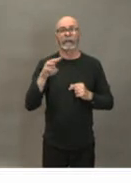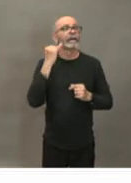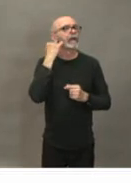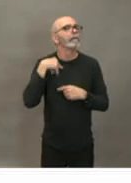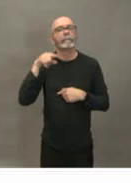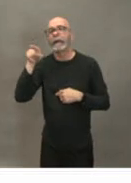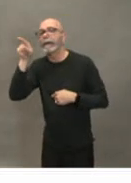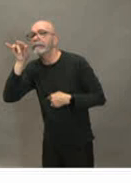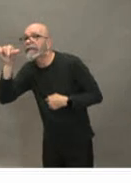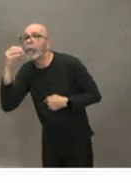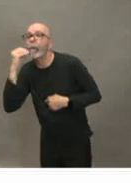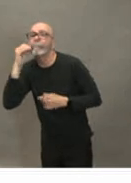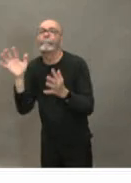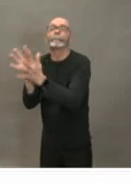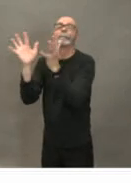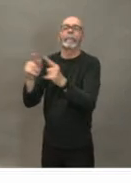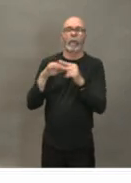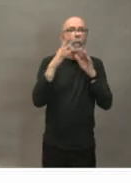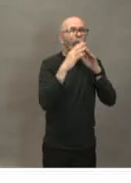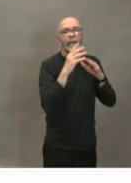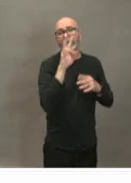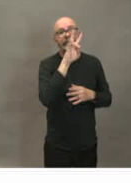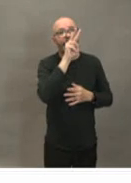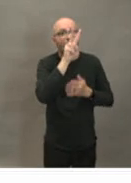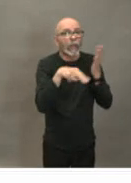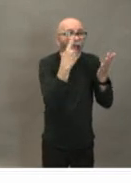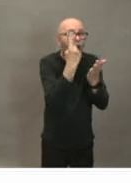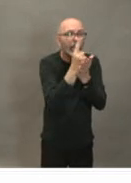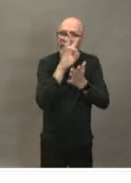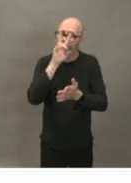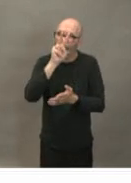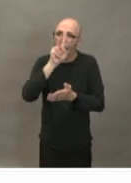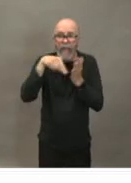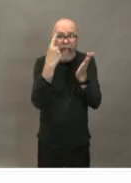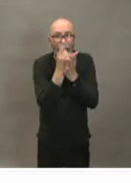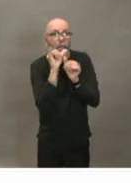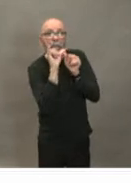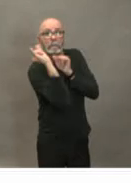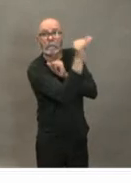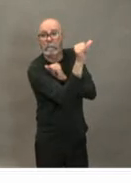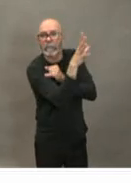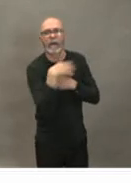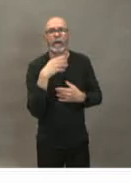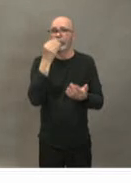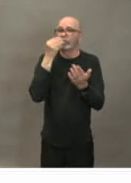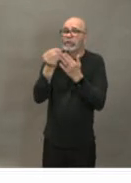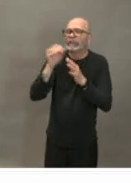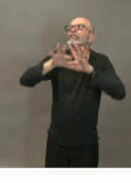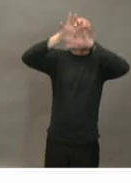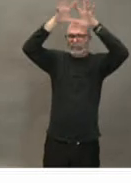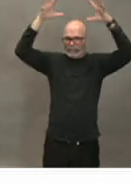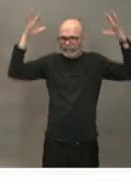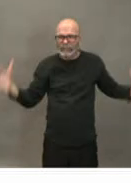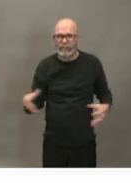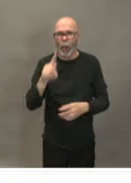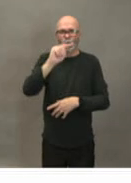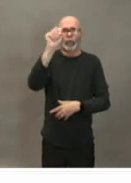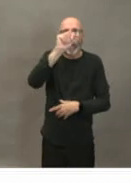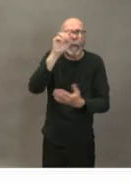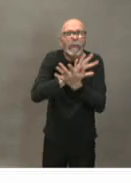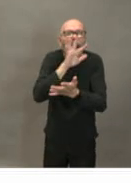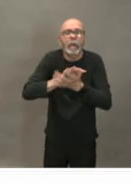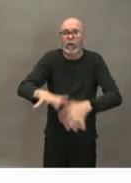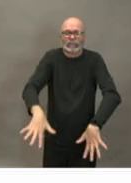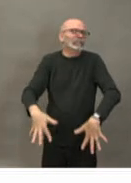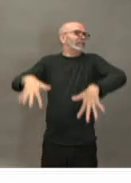we're also seeing a lot of people going out buying three years supply worth of toilet paper is there need for this kind of not mass hysteria but do